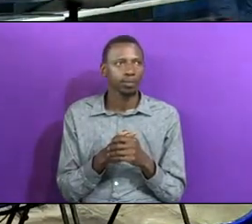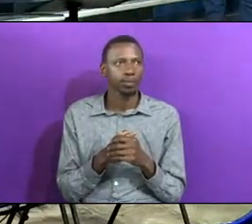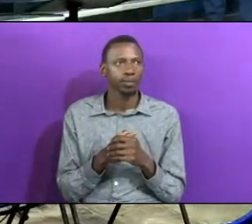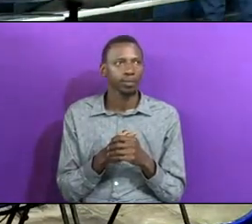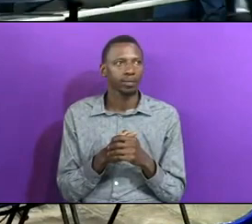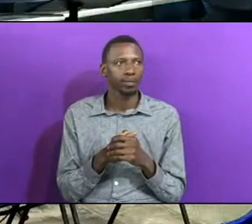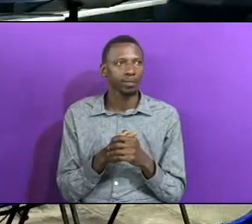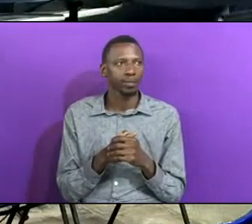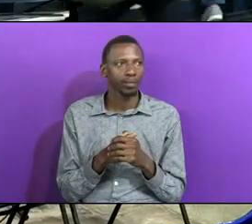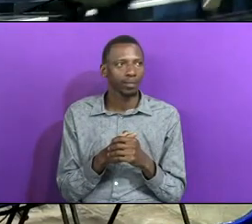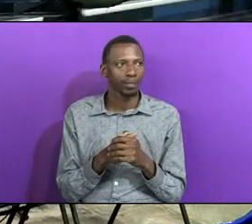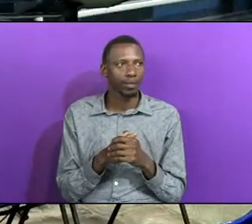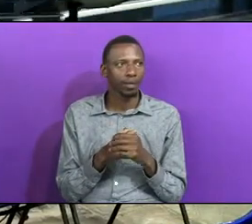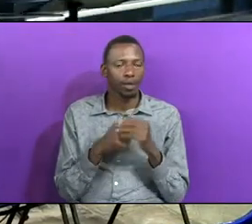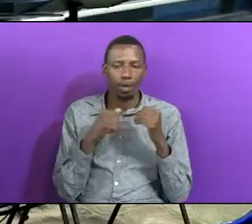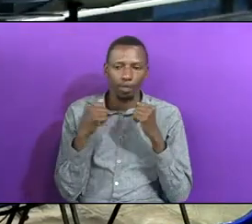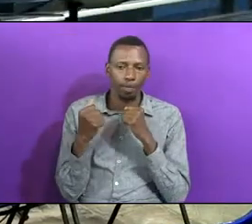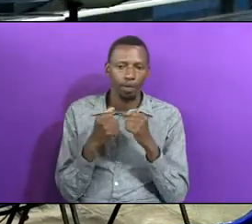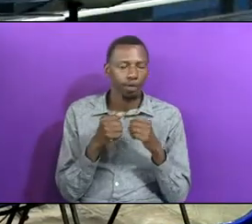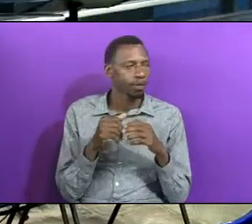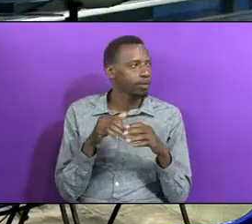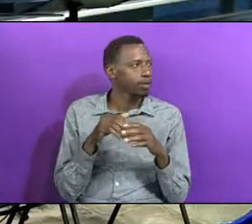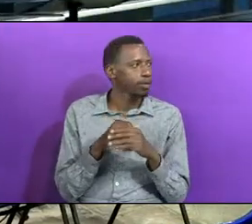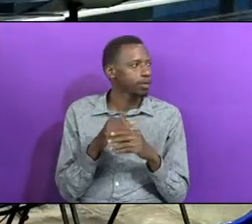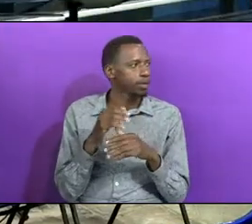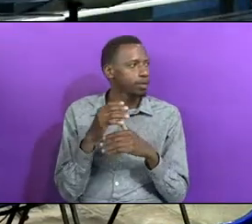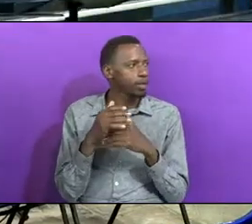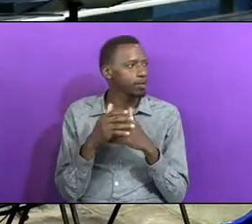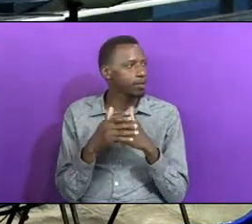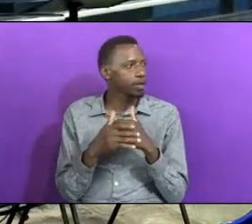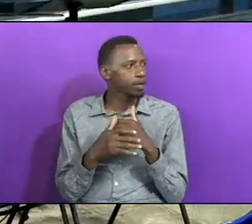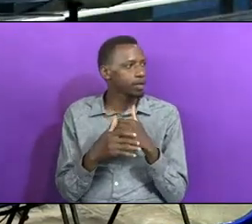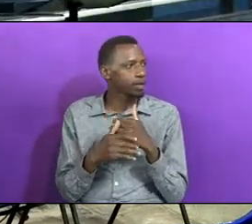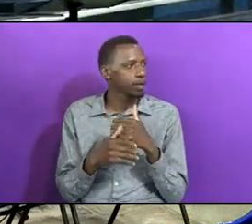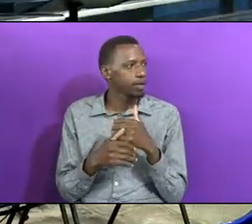There is Power There